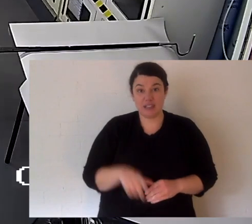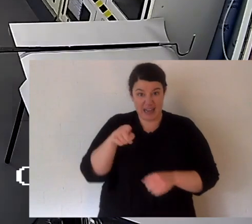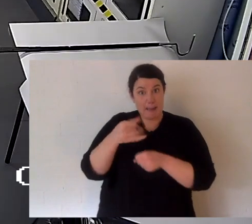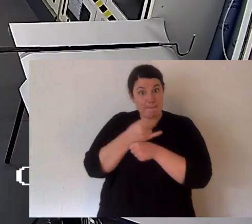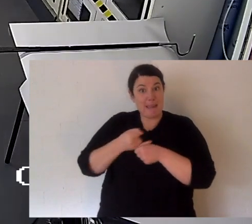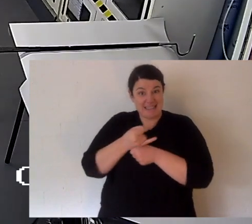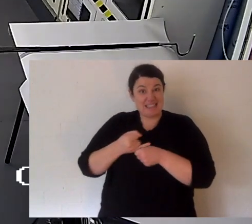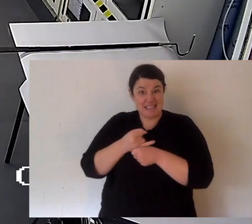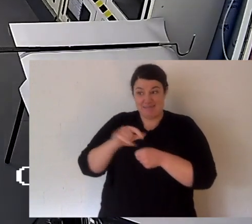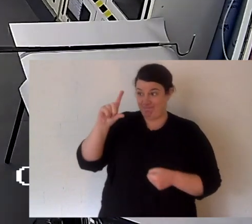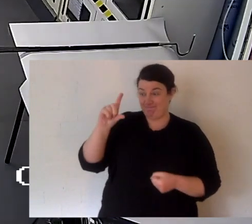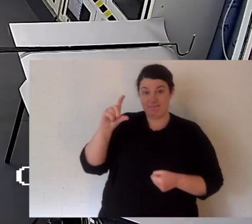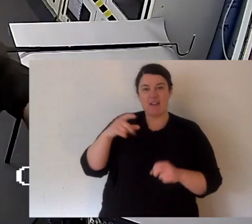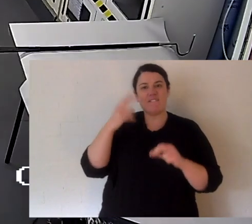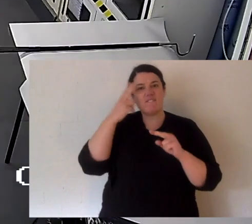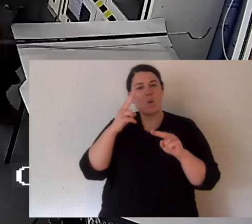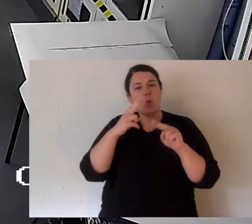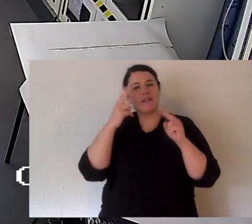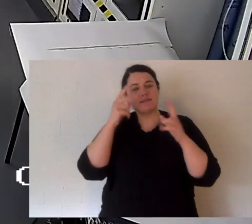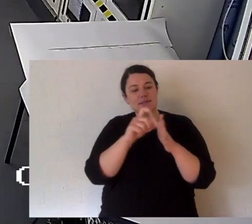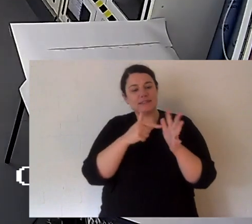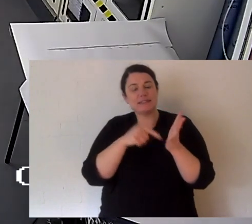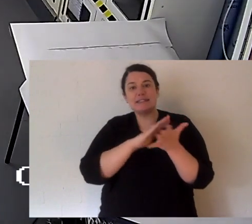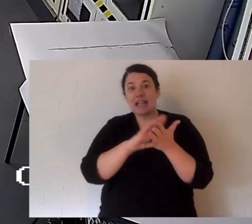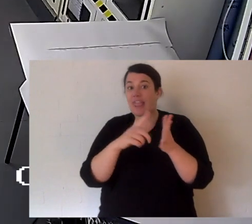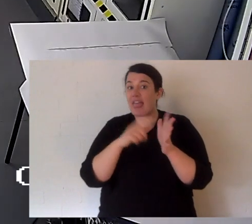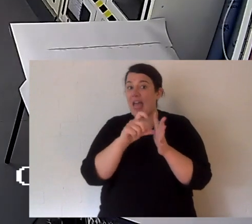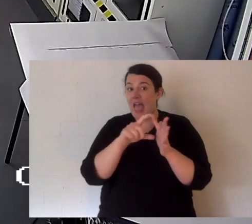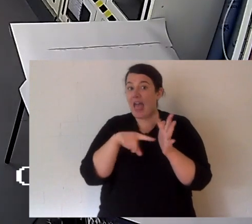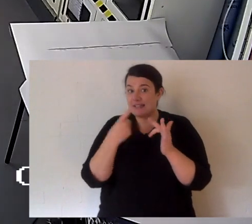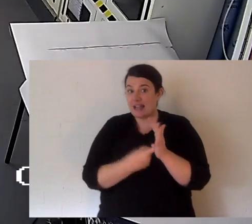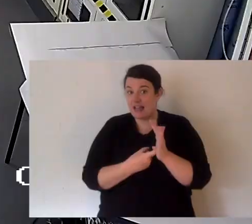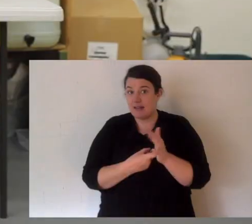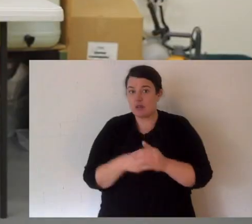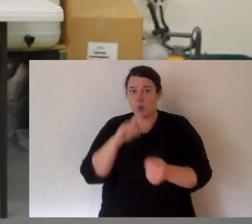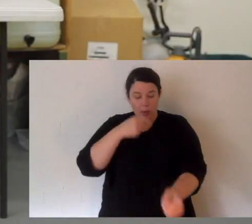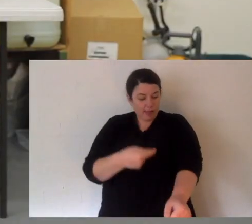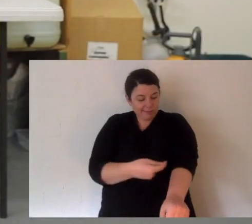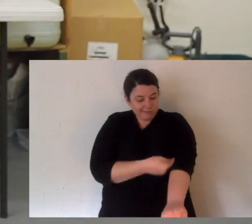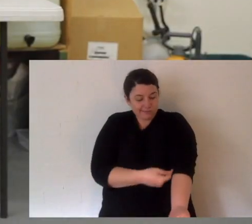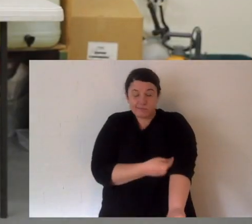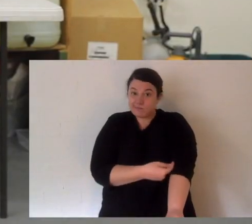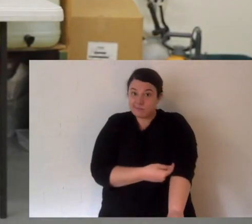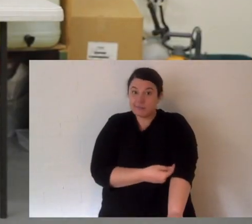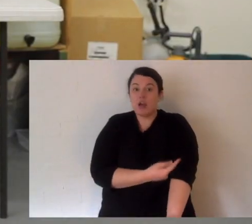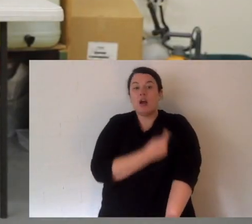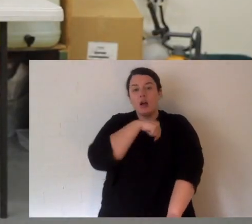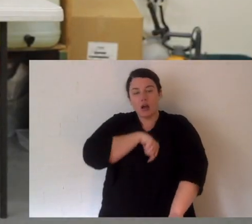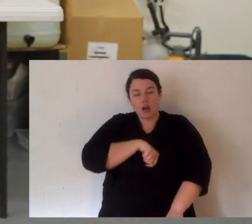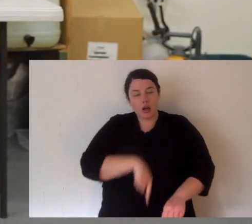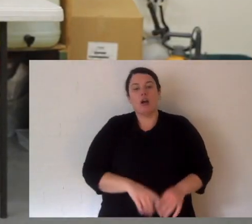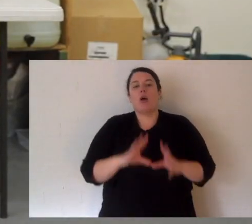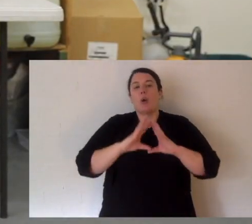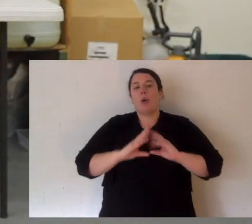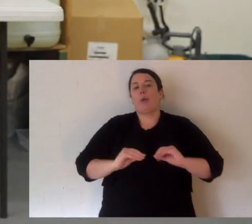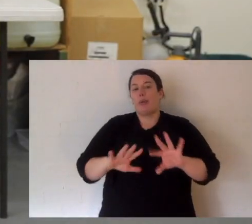So we have to milk lots of snakes. Now the last thing I want to do is actually milk a snake for you. And in here I've got